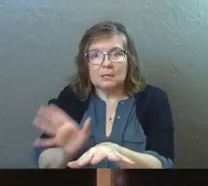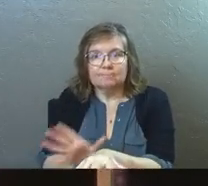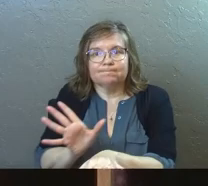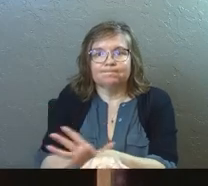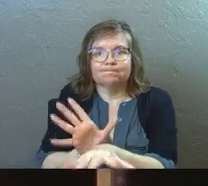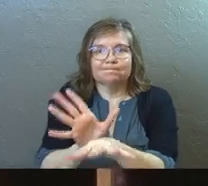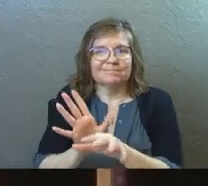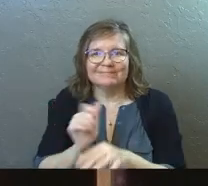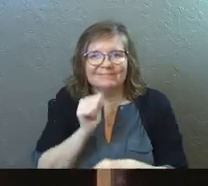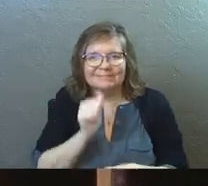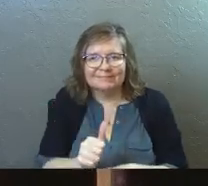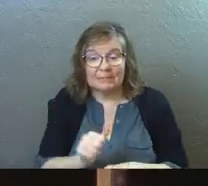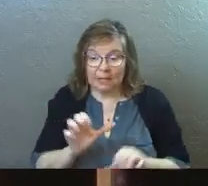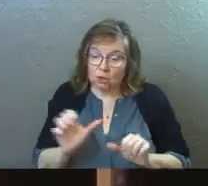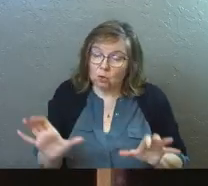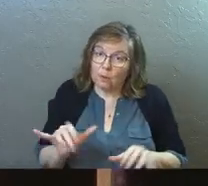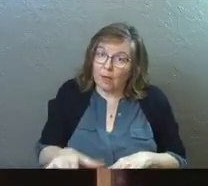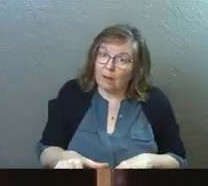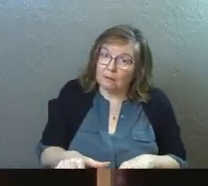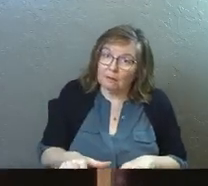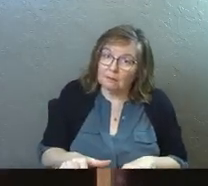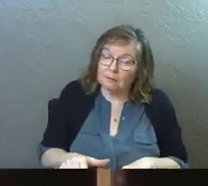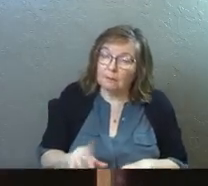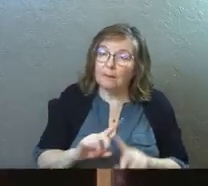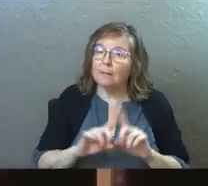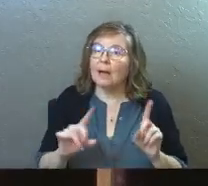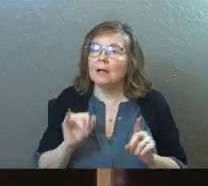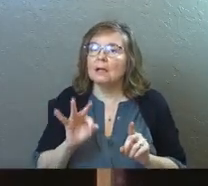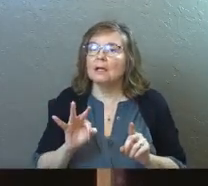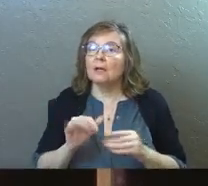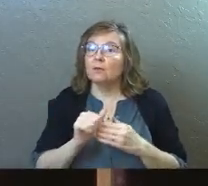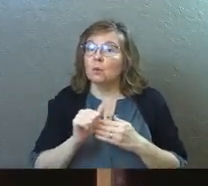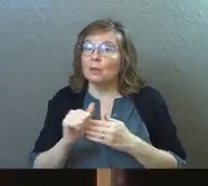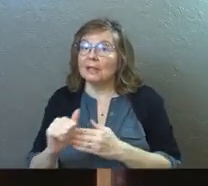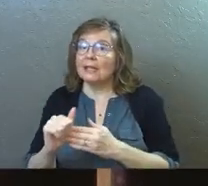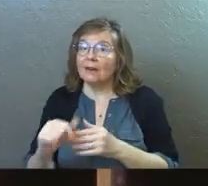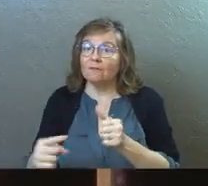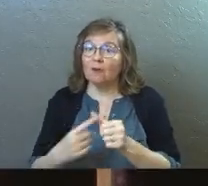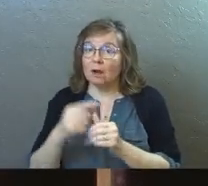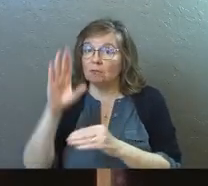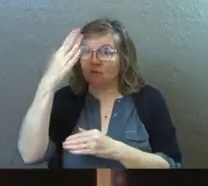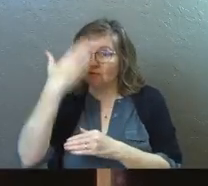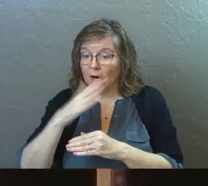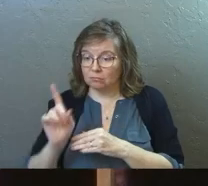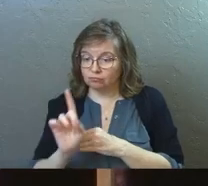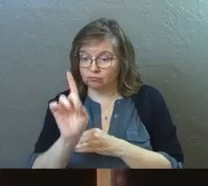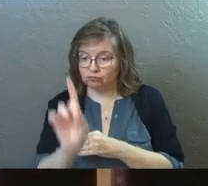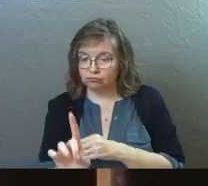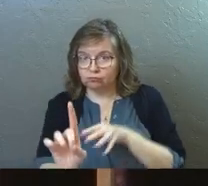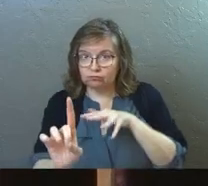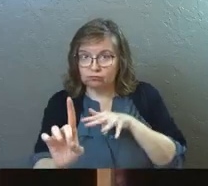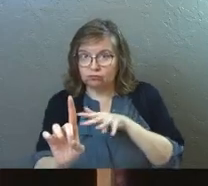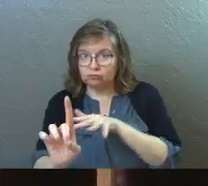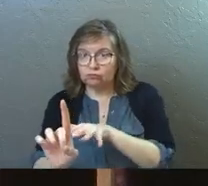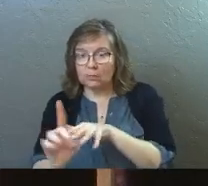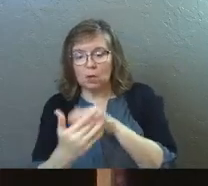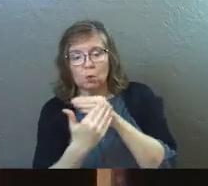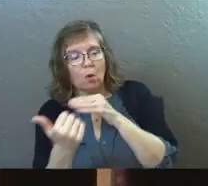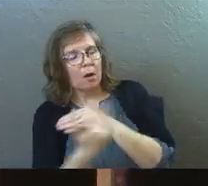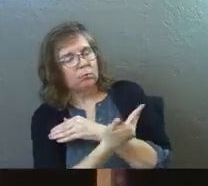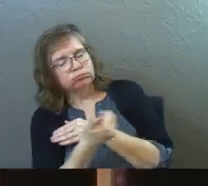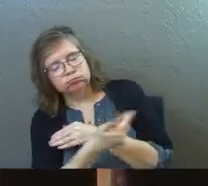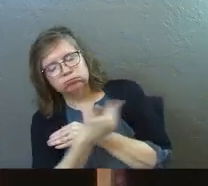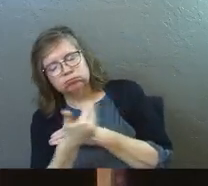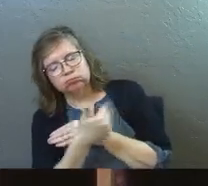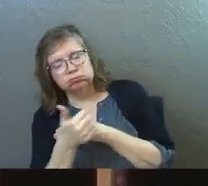sheep forward. He could do that. But if you lead out front and you call them with your voice for them